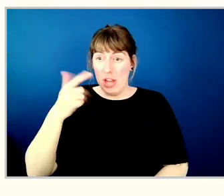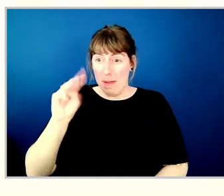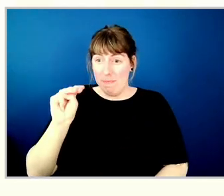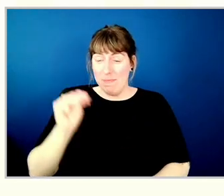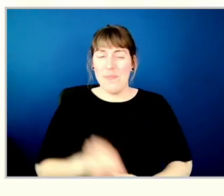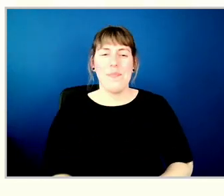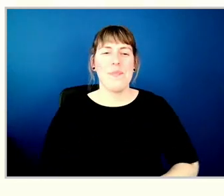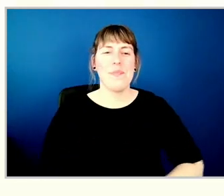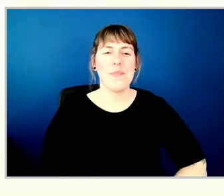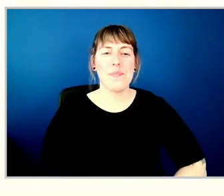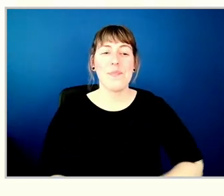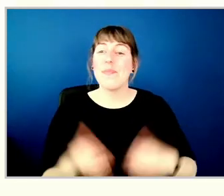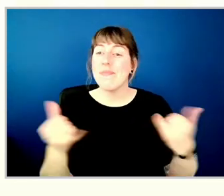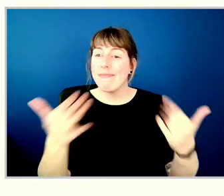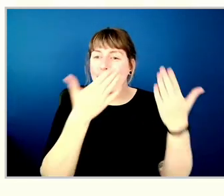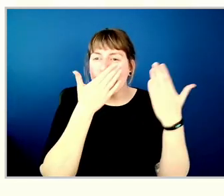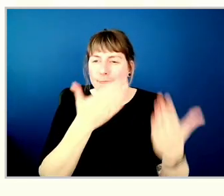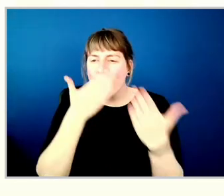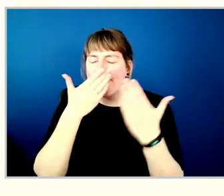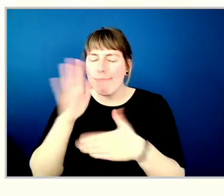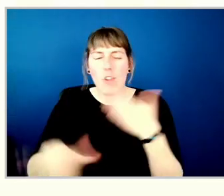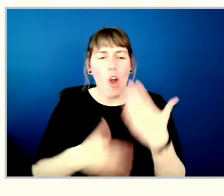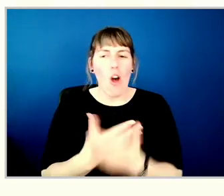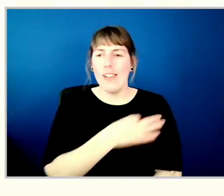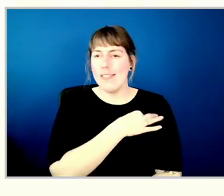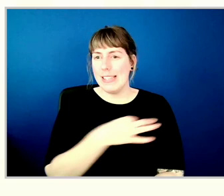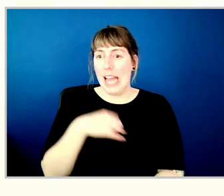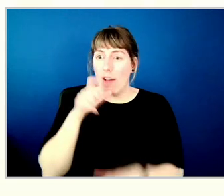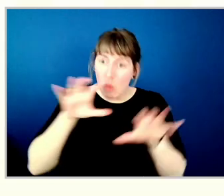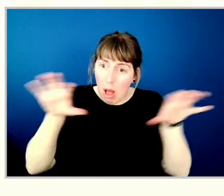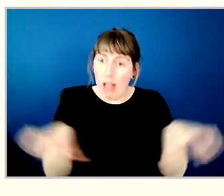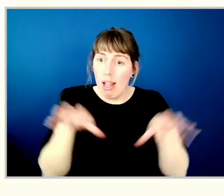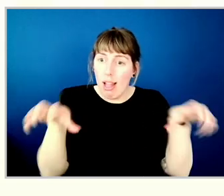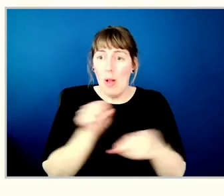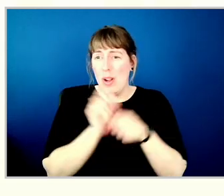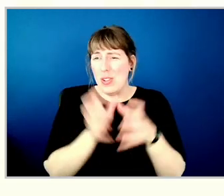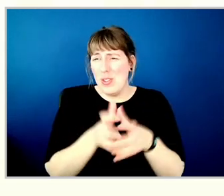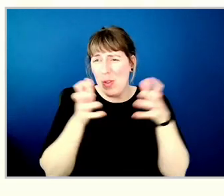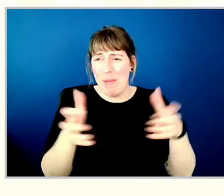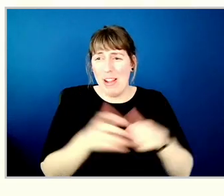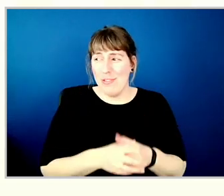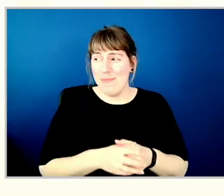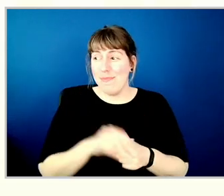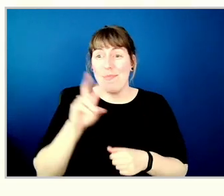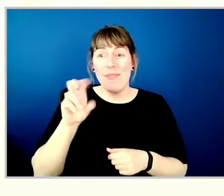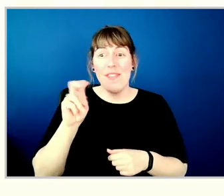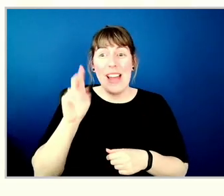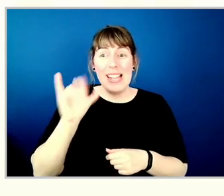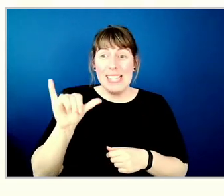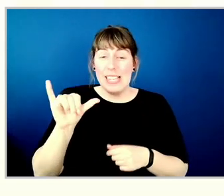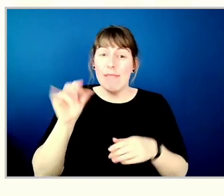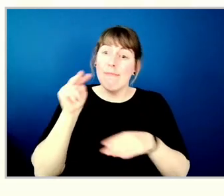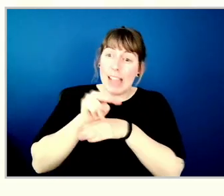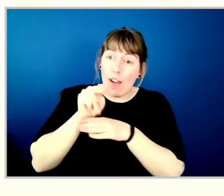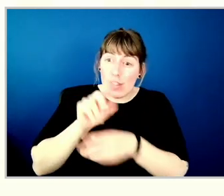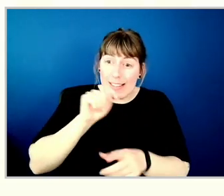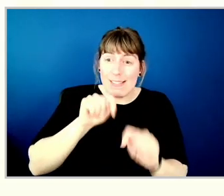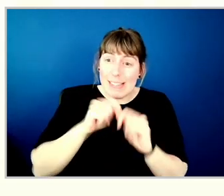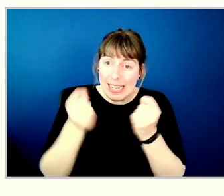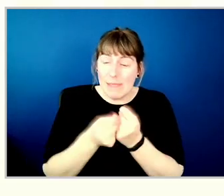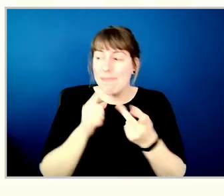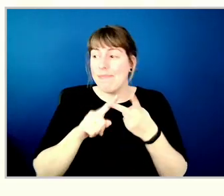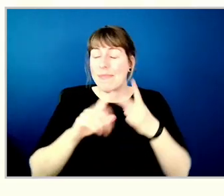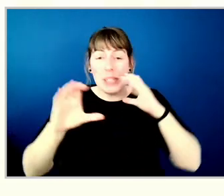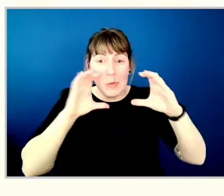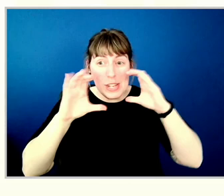a minute to thank all of our staff who made this virtual meeting possible. You know, Vancity's governance team, the communications team, and the